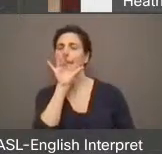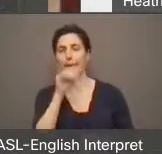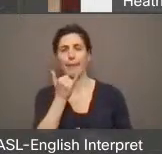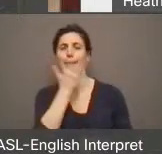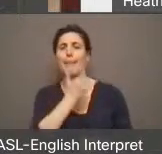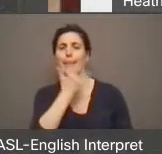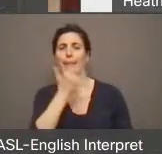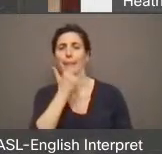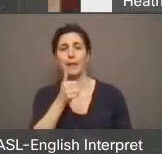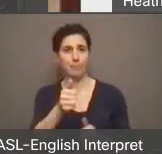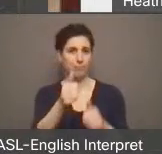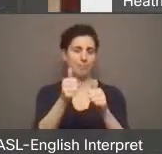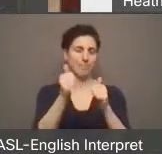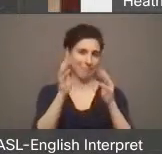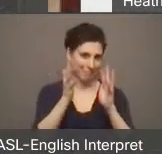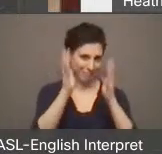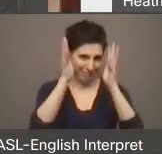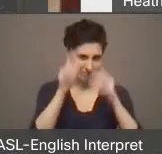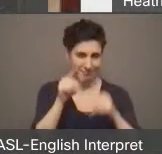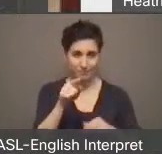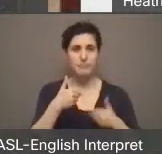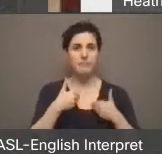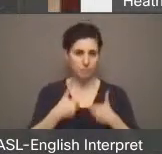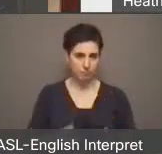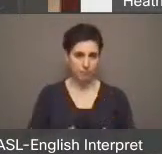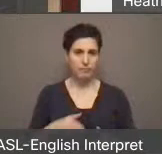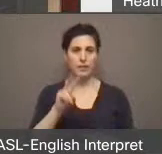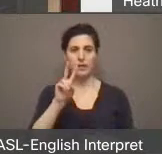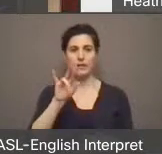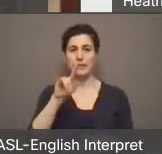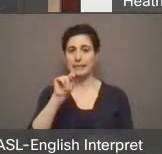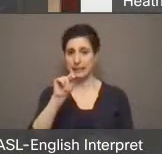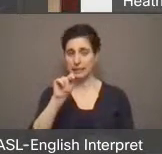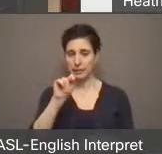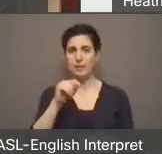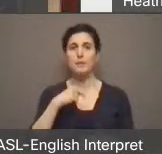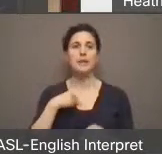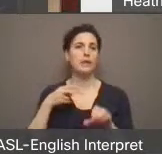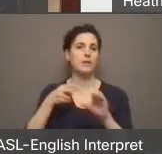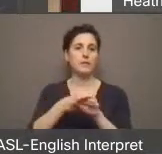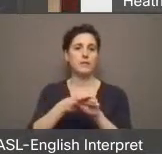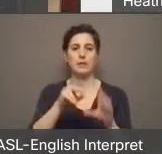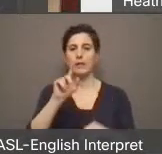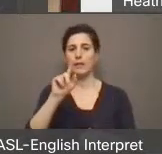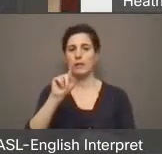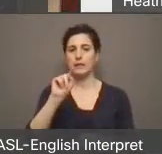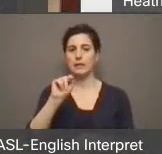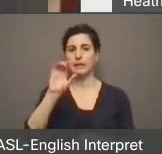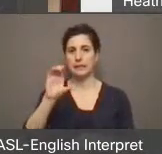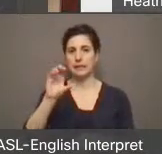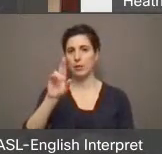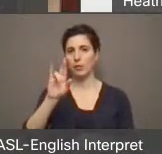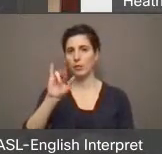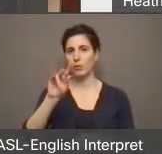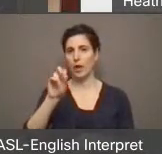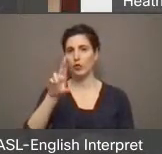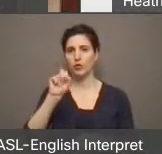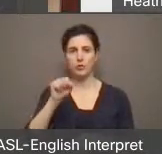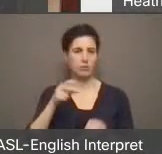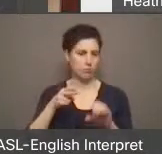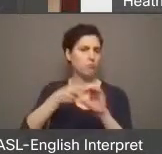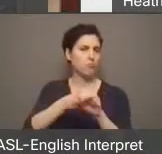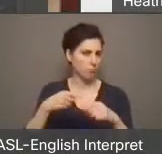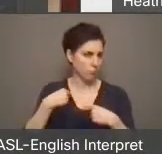So good job. So my name is Vincent. I'm a member of TTC Riders and have been for many years. Most of you